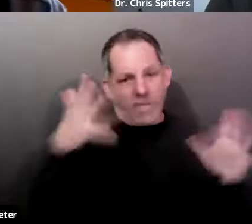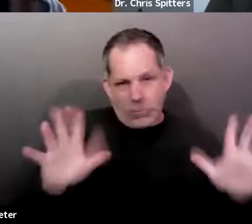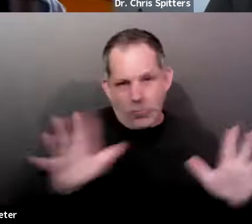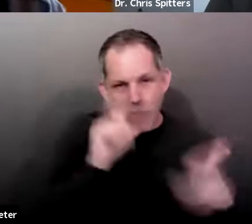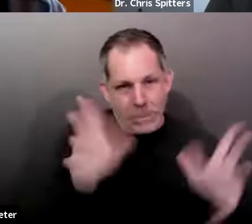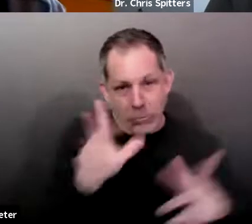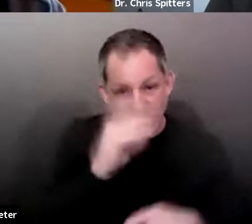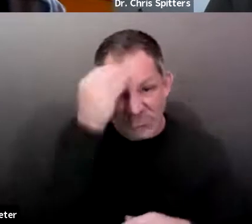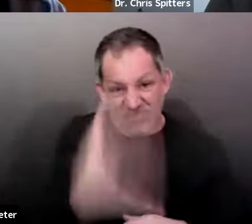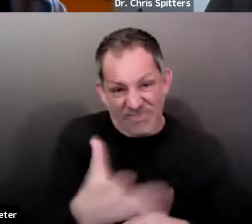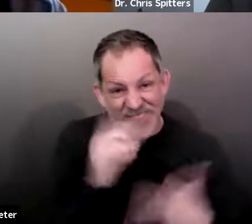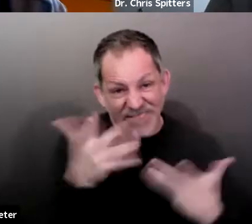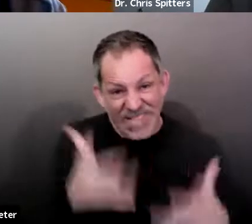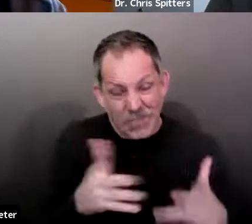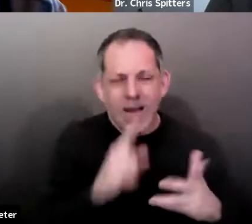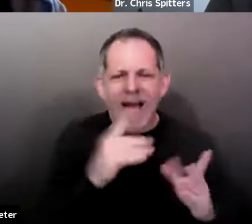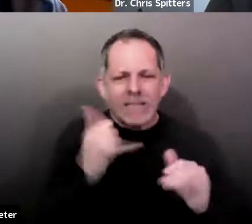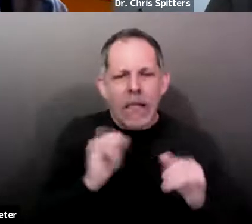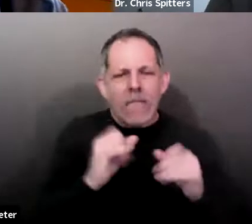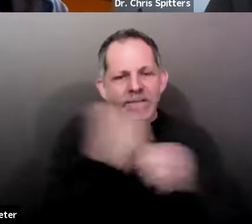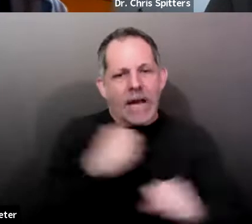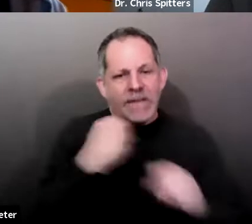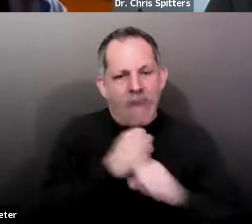my standpoint. So, doctor.